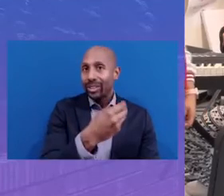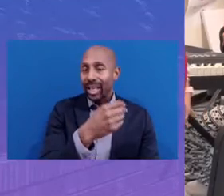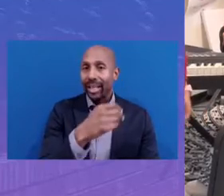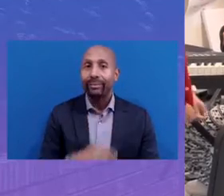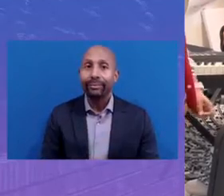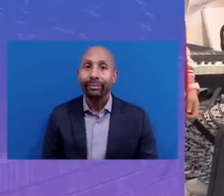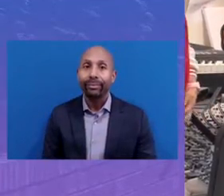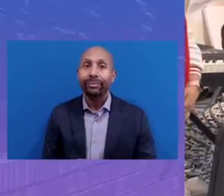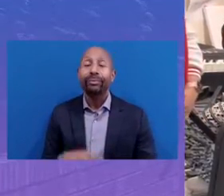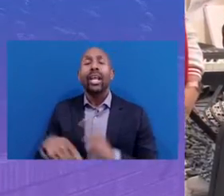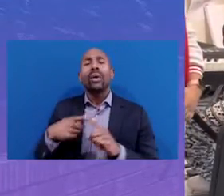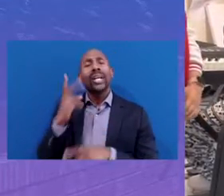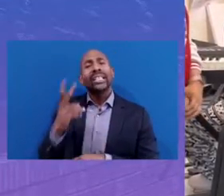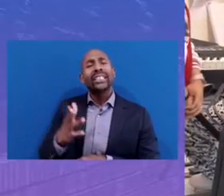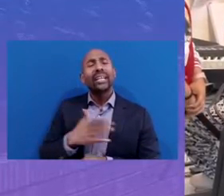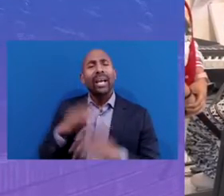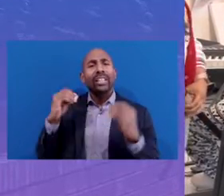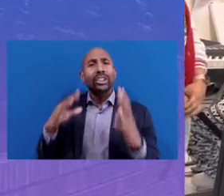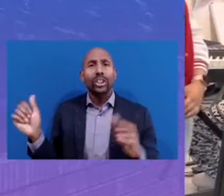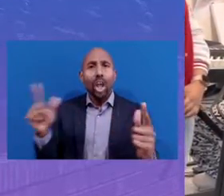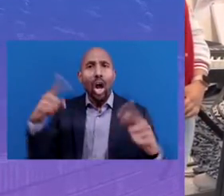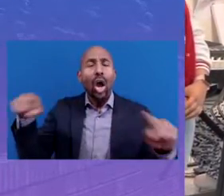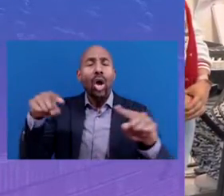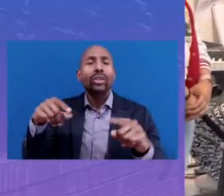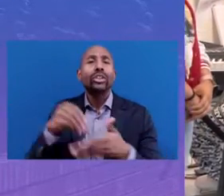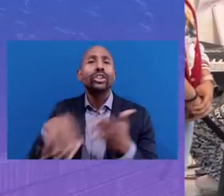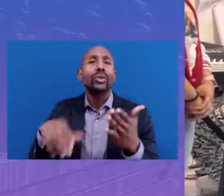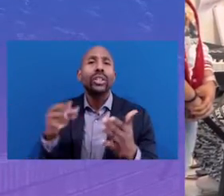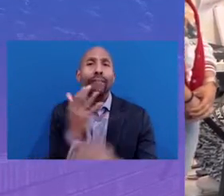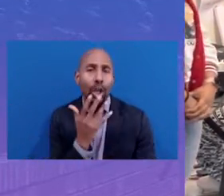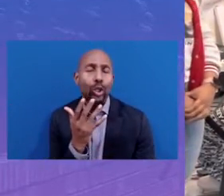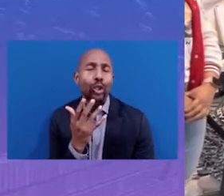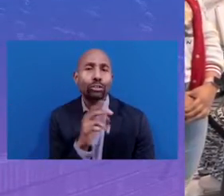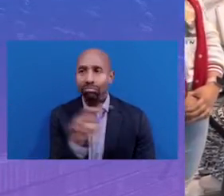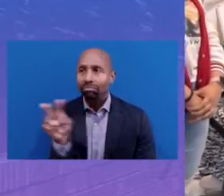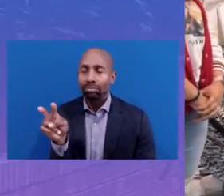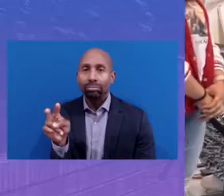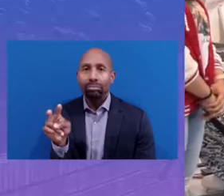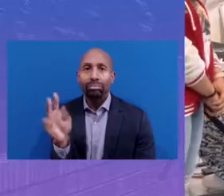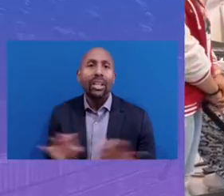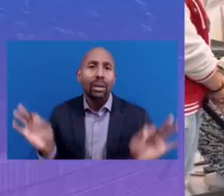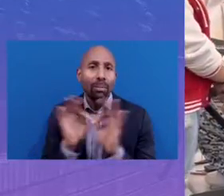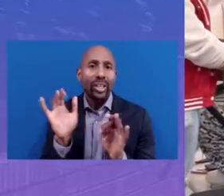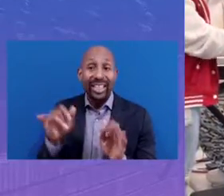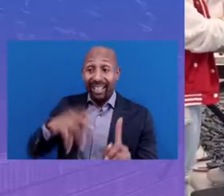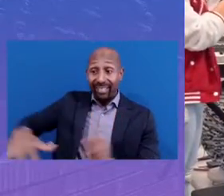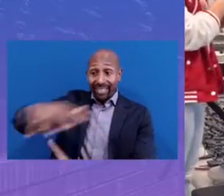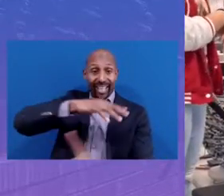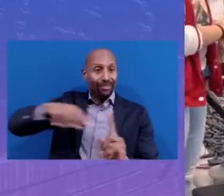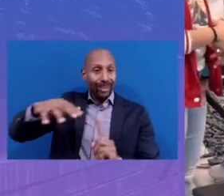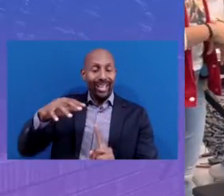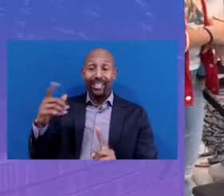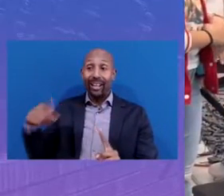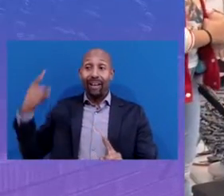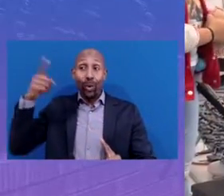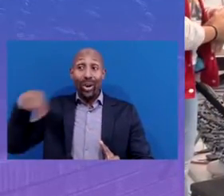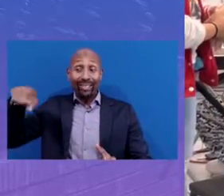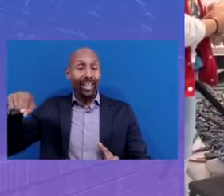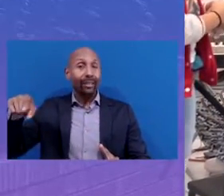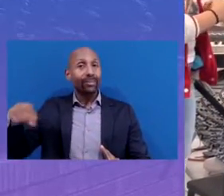When I look at my students, they're all students of color, and I think it's important that this feels like a space where they can feel heard and seen.